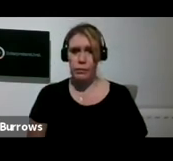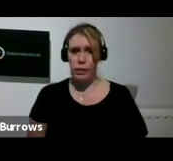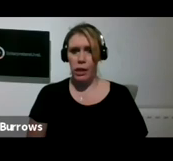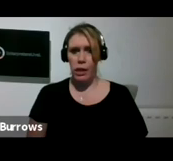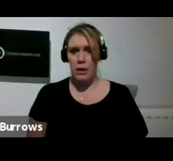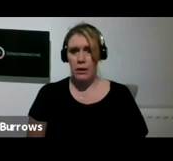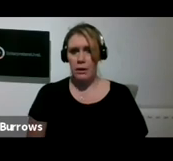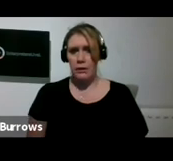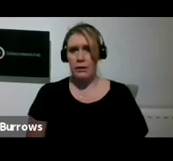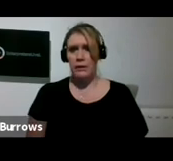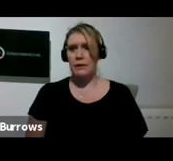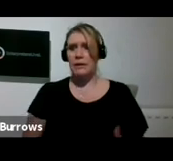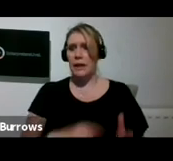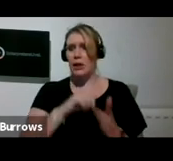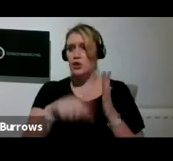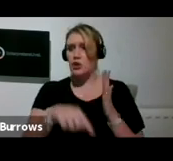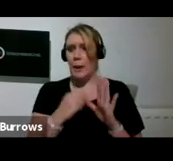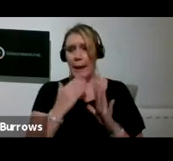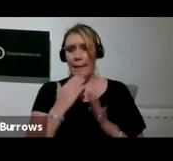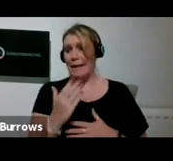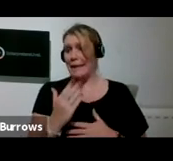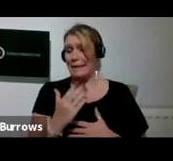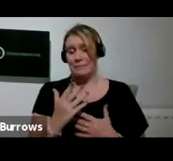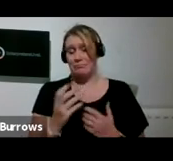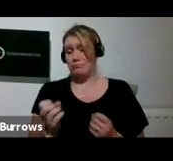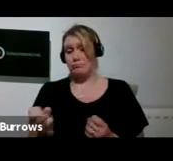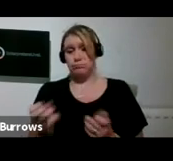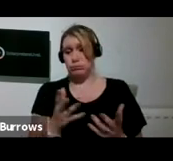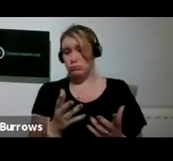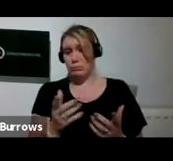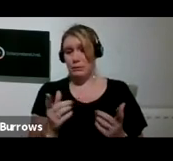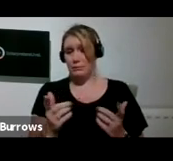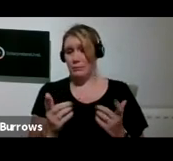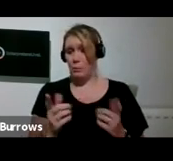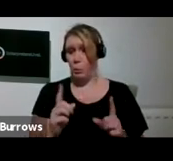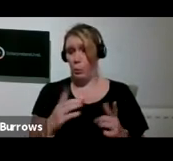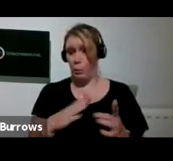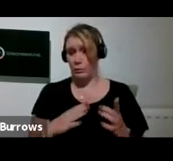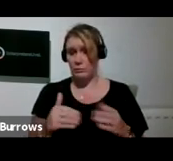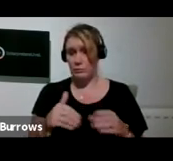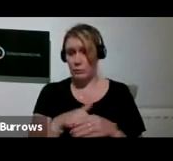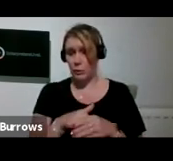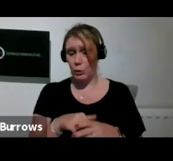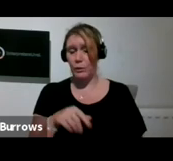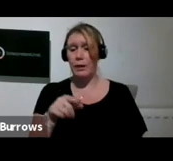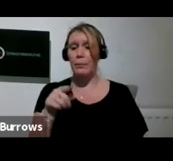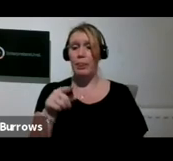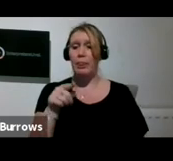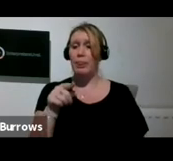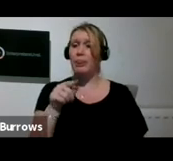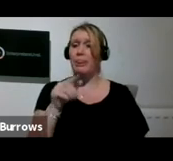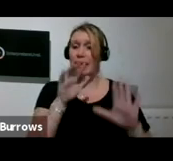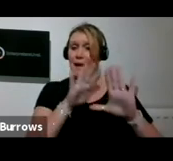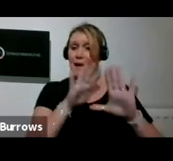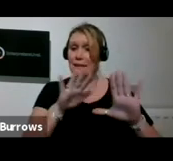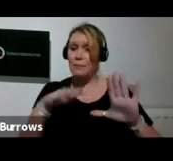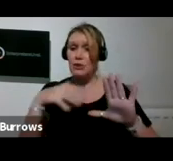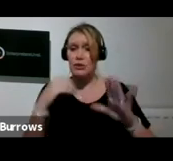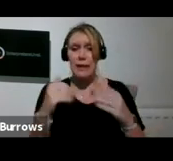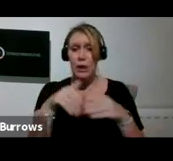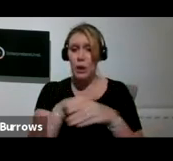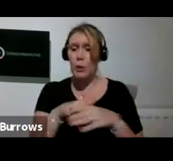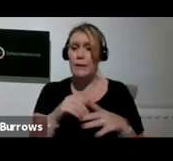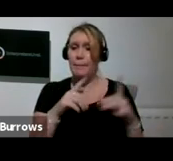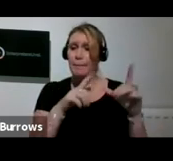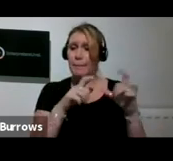Julie, feel free to say anything that you want to. This exhibition includes pictures from I think